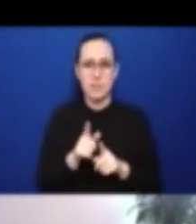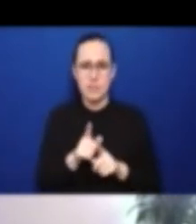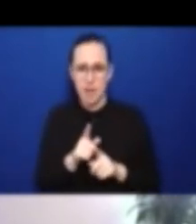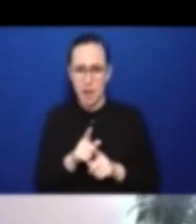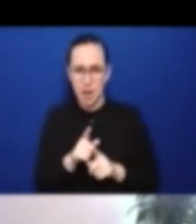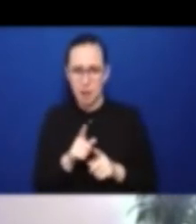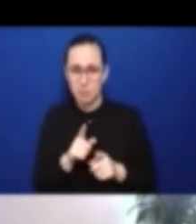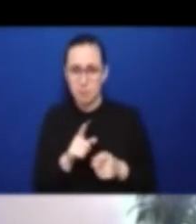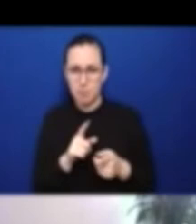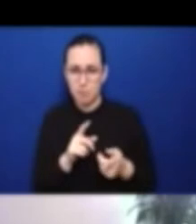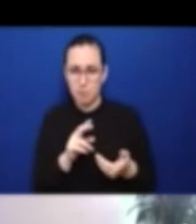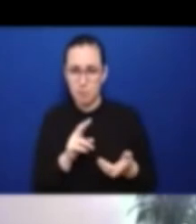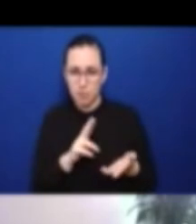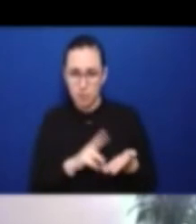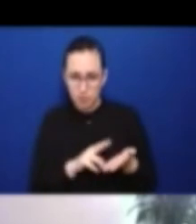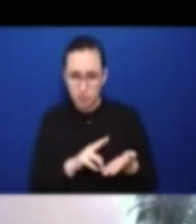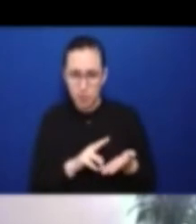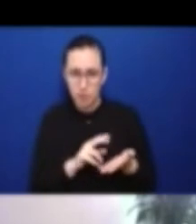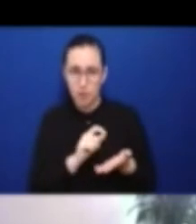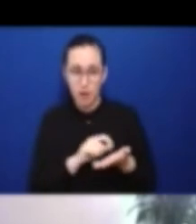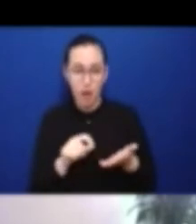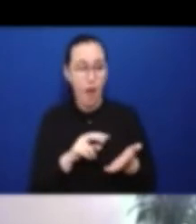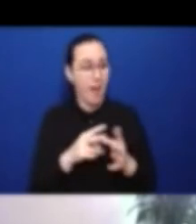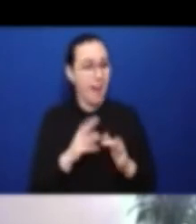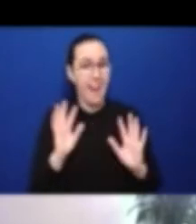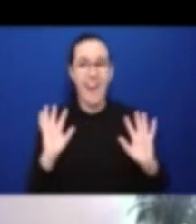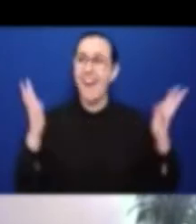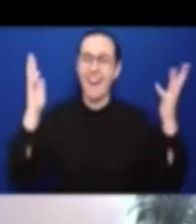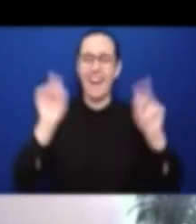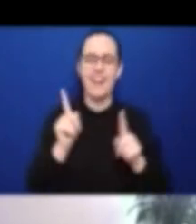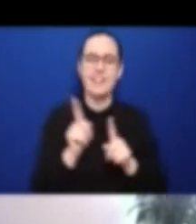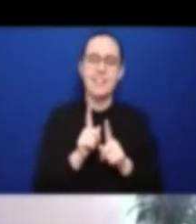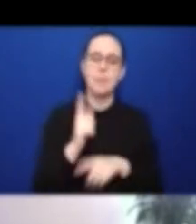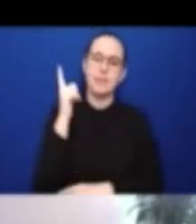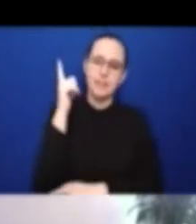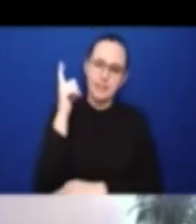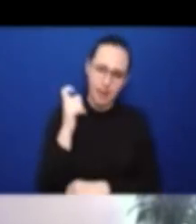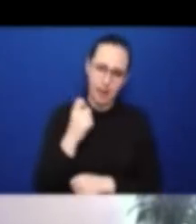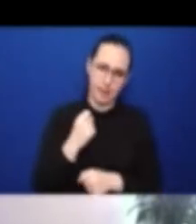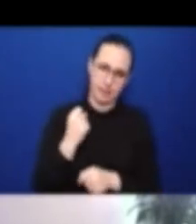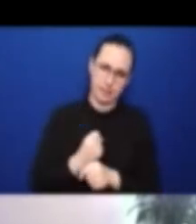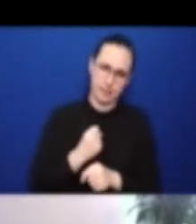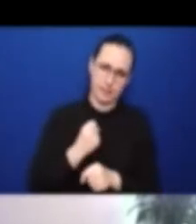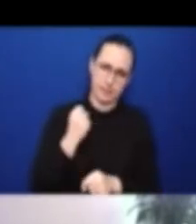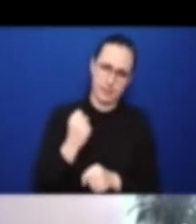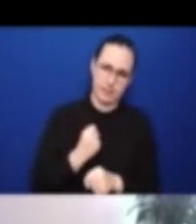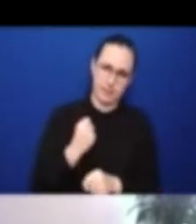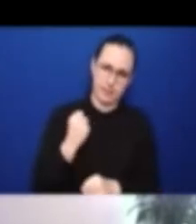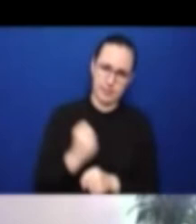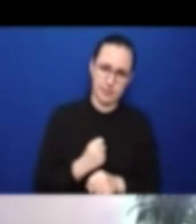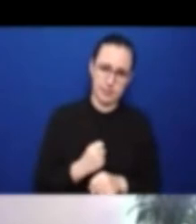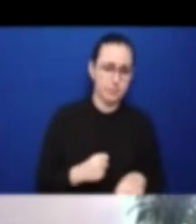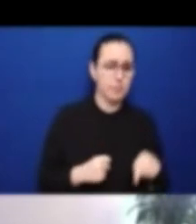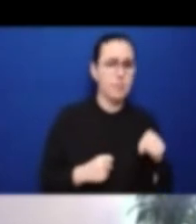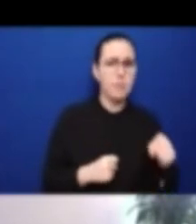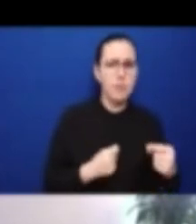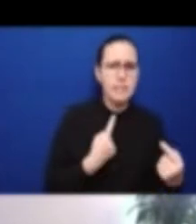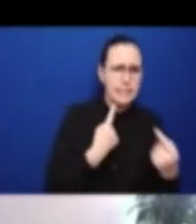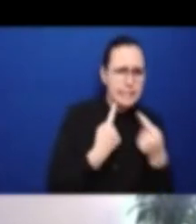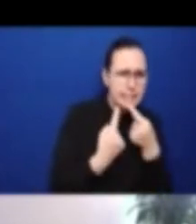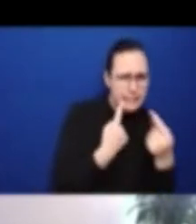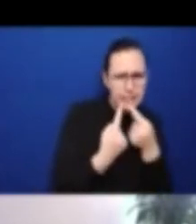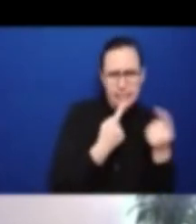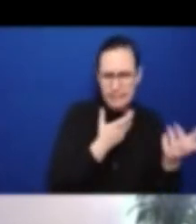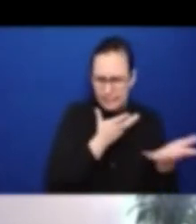Negotiating a treaty is one thing, it was a lot of work, and I was incredibly privileged to be involved in it, but